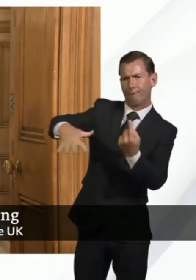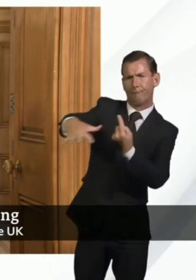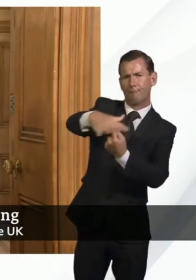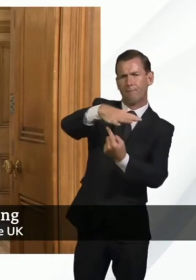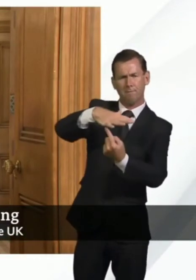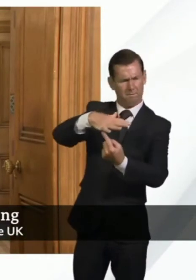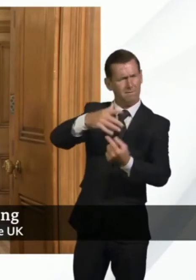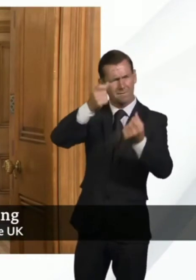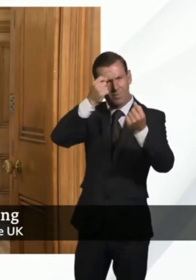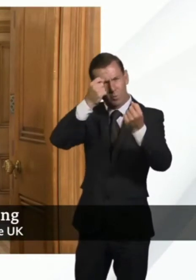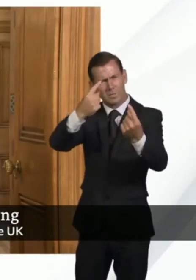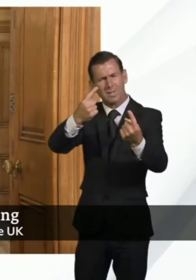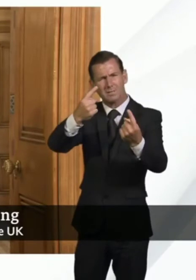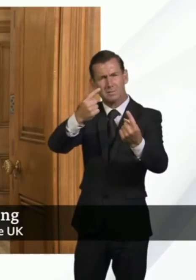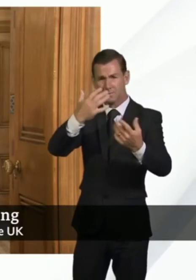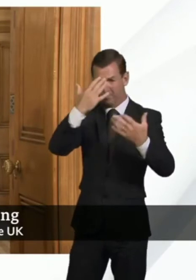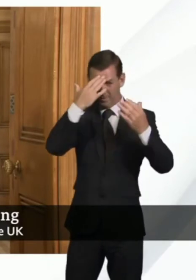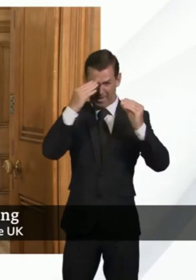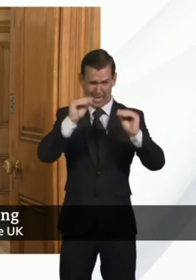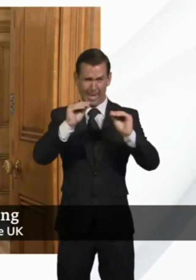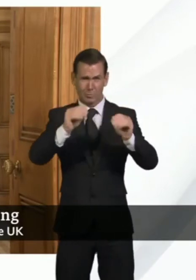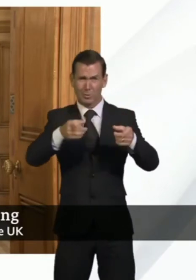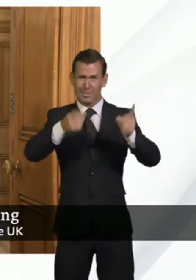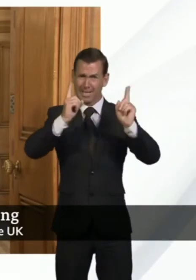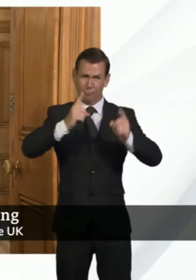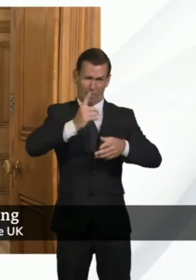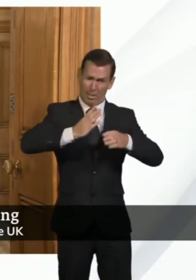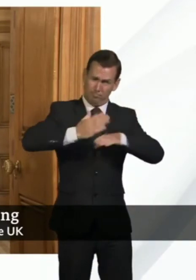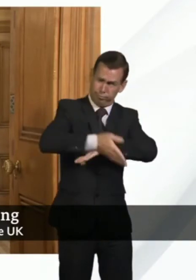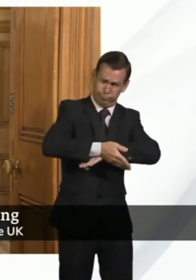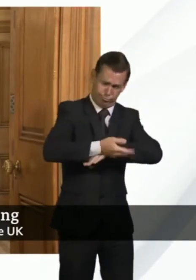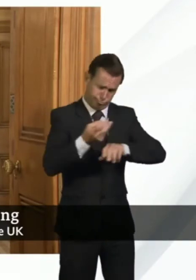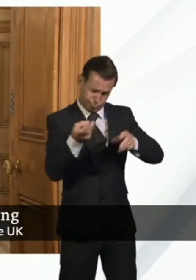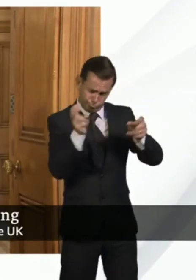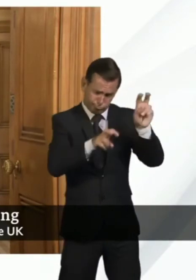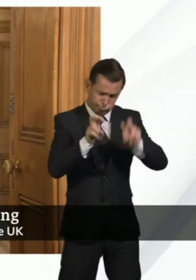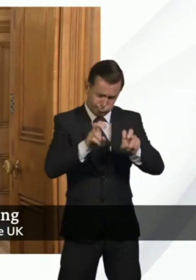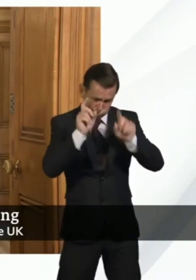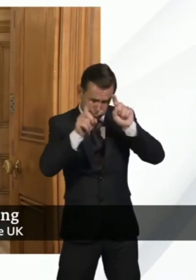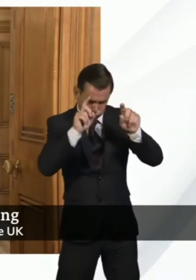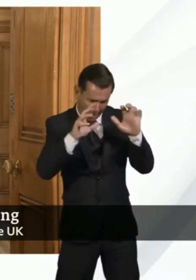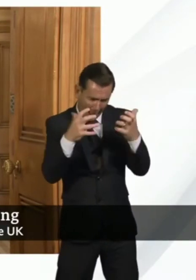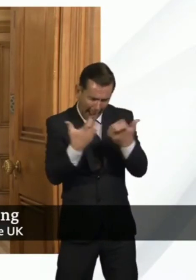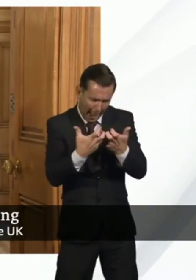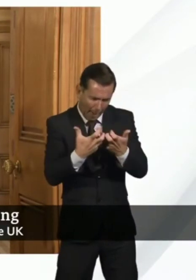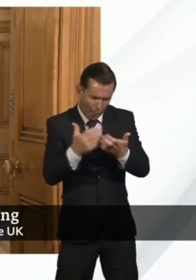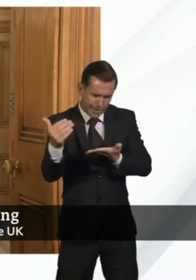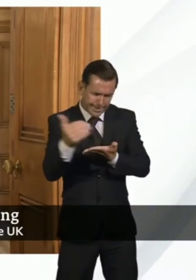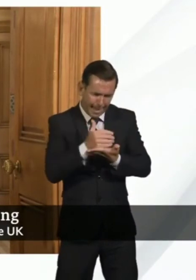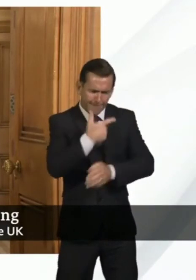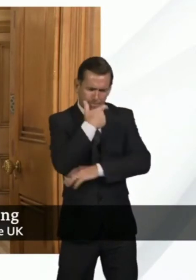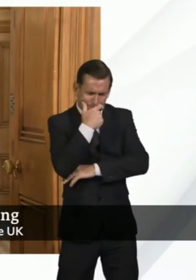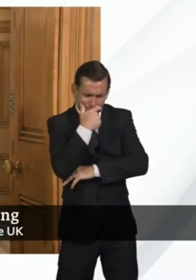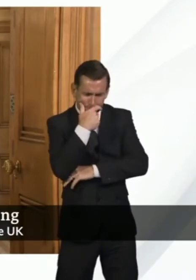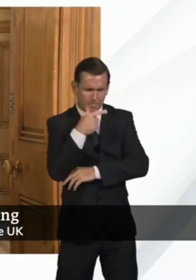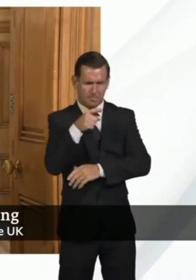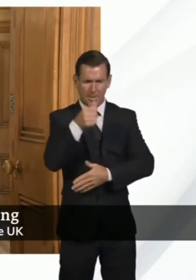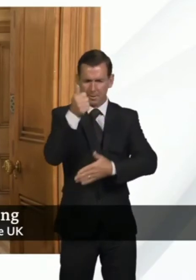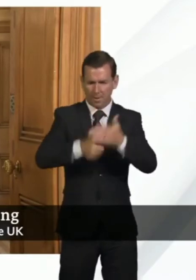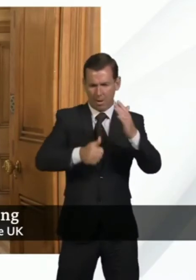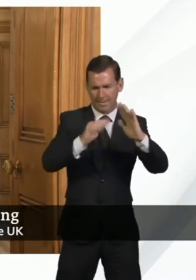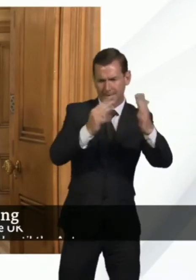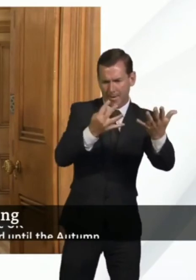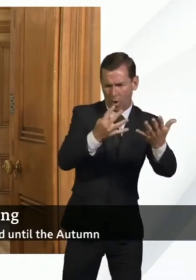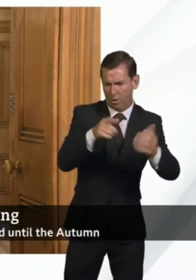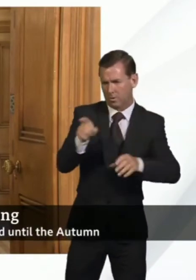that is why the Education Secretary has been working so hard to ensure that we do develop that safe environment, whether that is staggered entry, whether it's